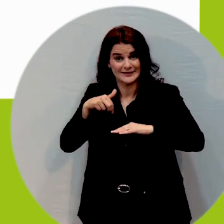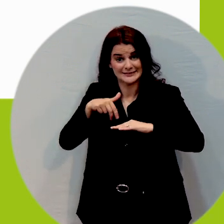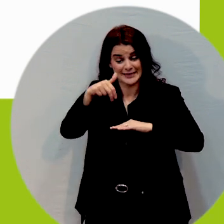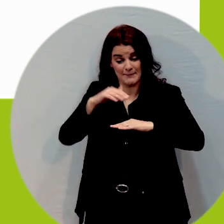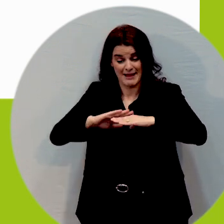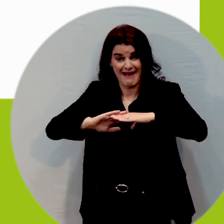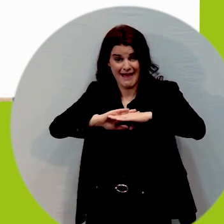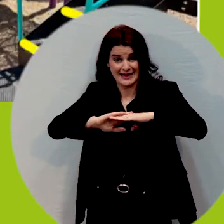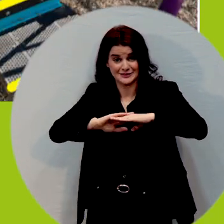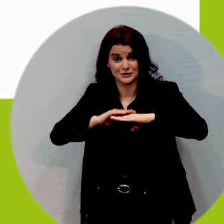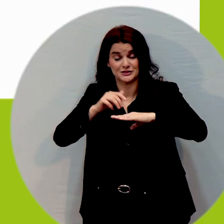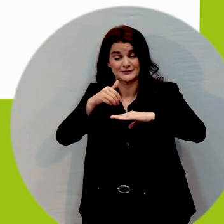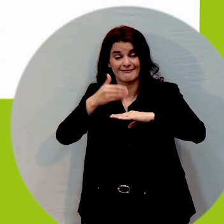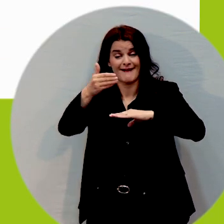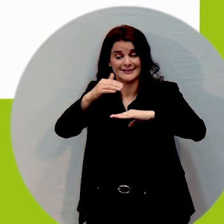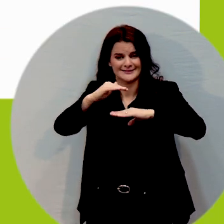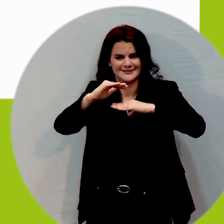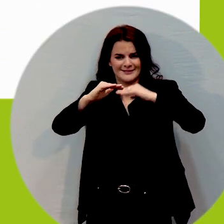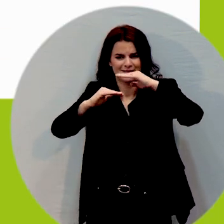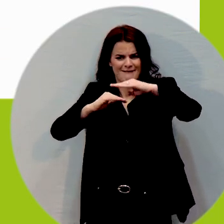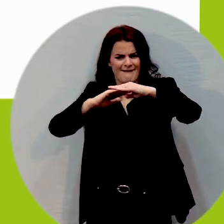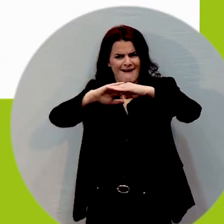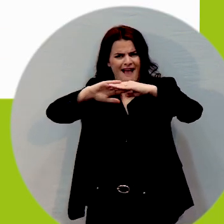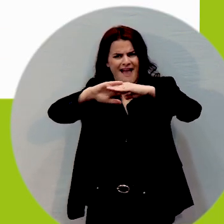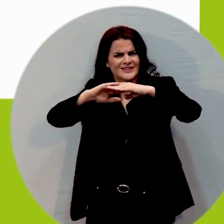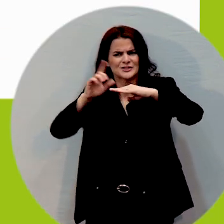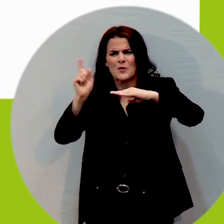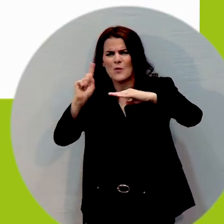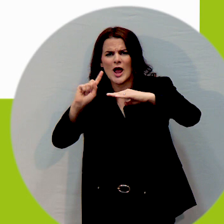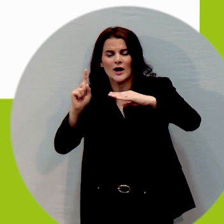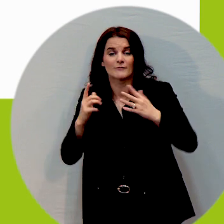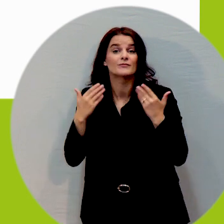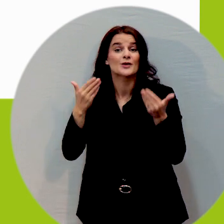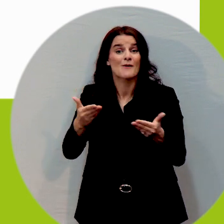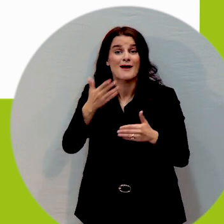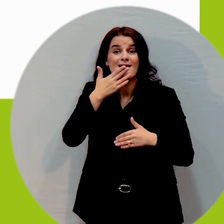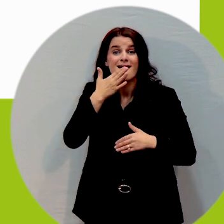so let's highlight them